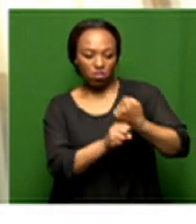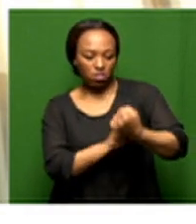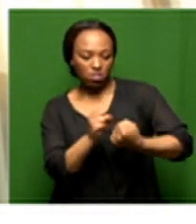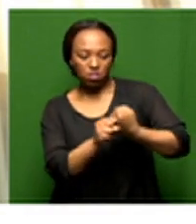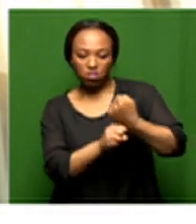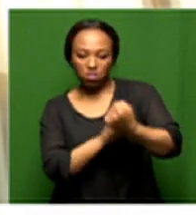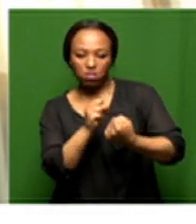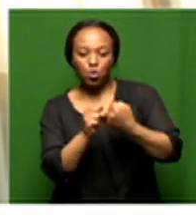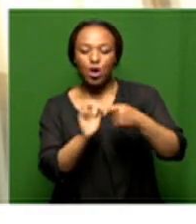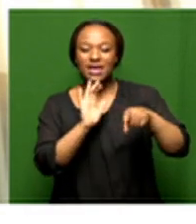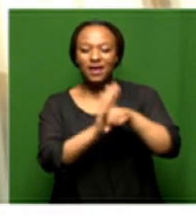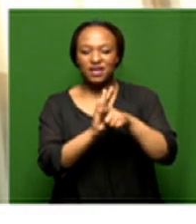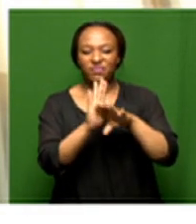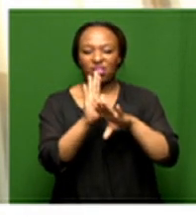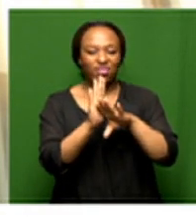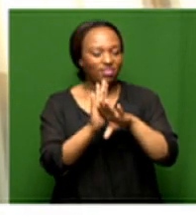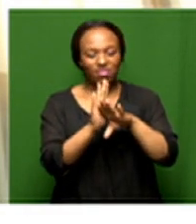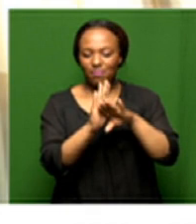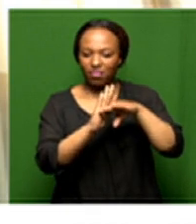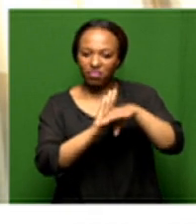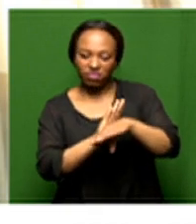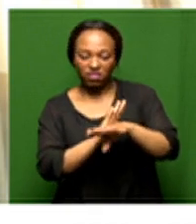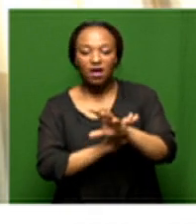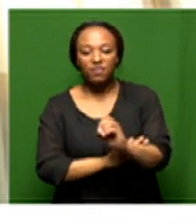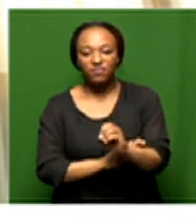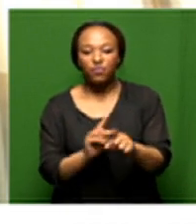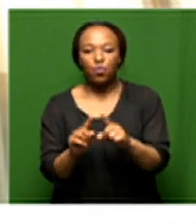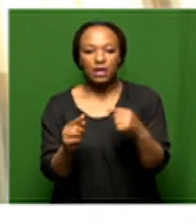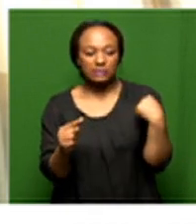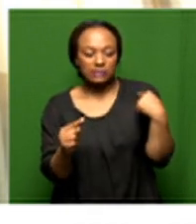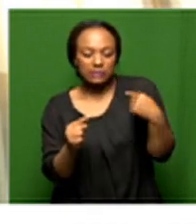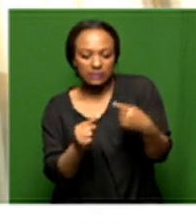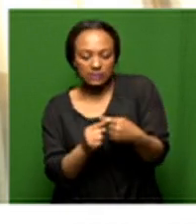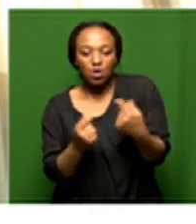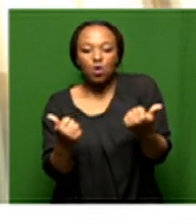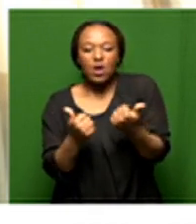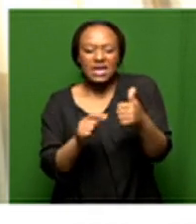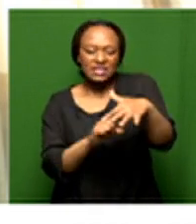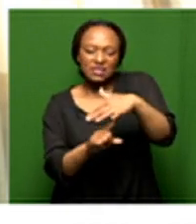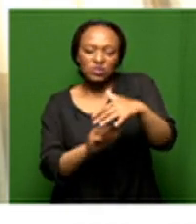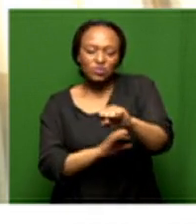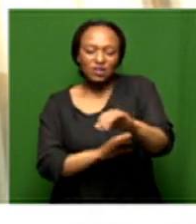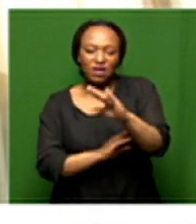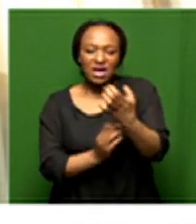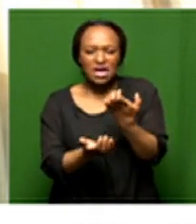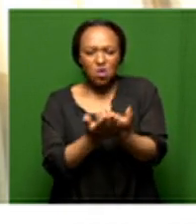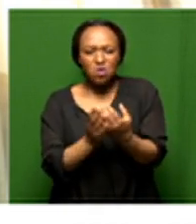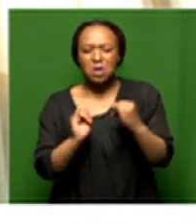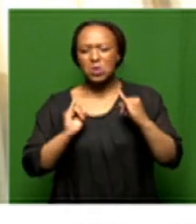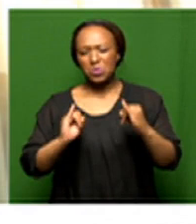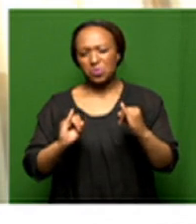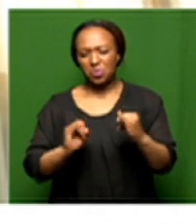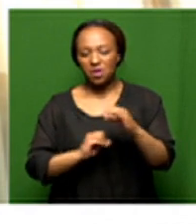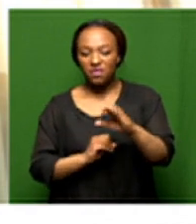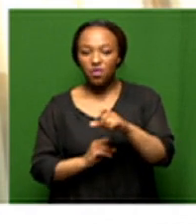so what the pandemic has done was to accentuate an already dire situation so our problems and economic